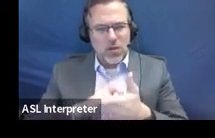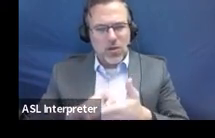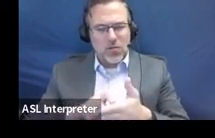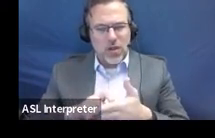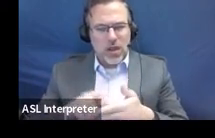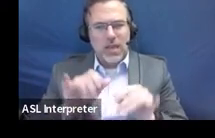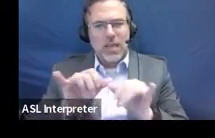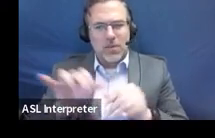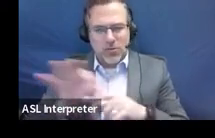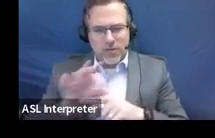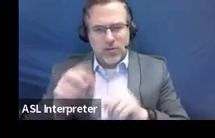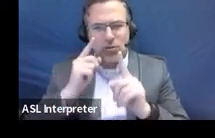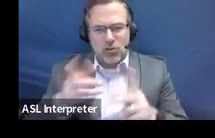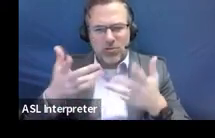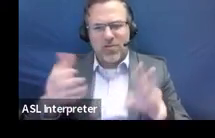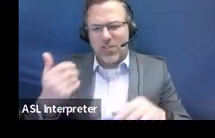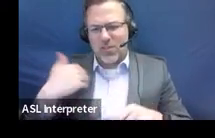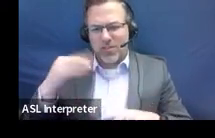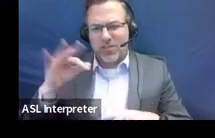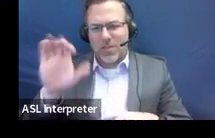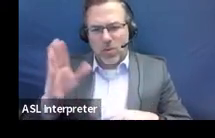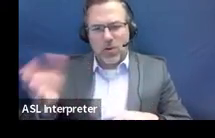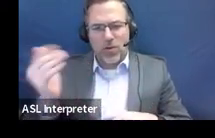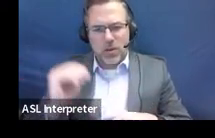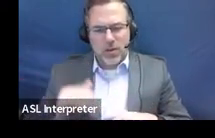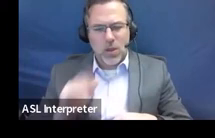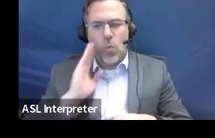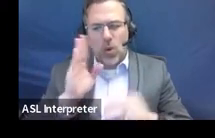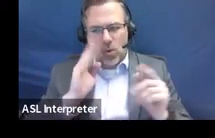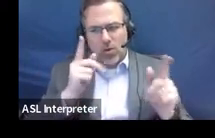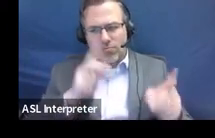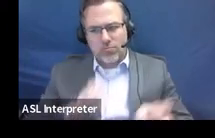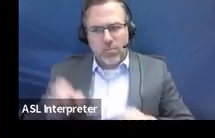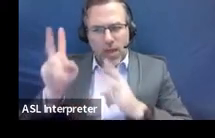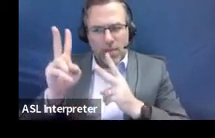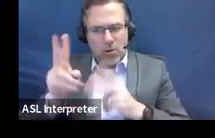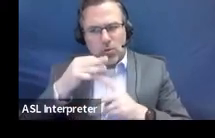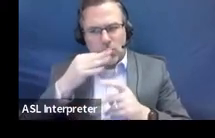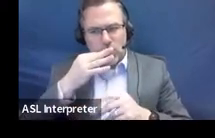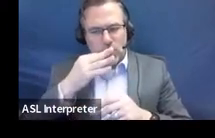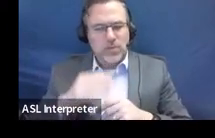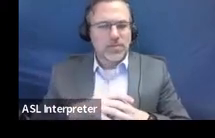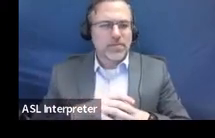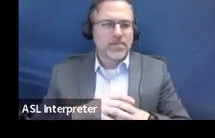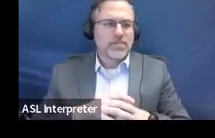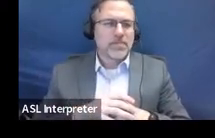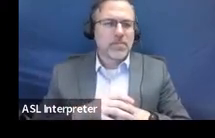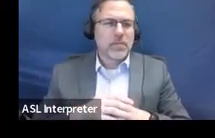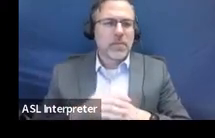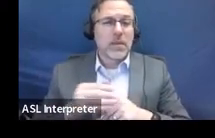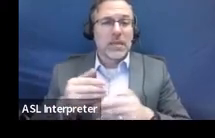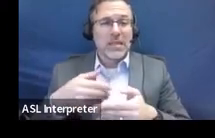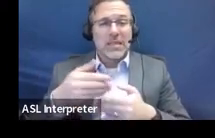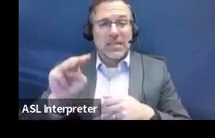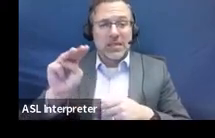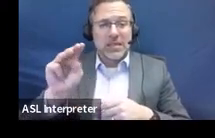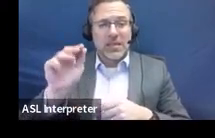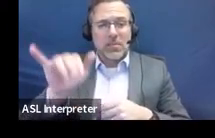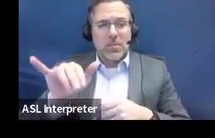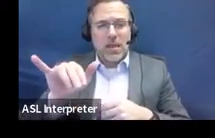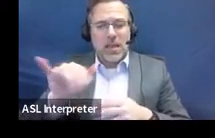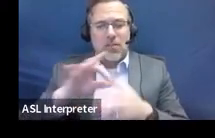has been done in February and we're getting that onto the website. It isn't there yet, but, um, we have one coming up in May around